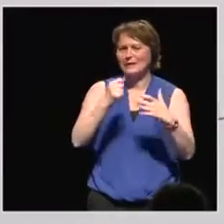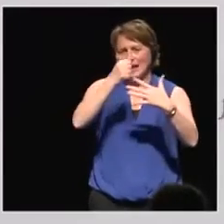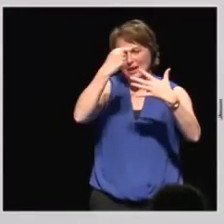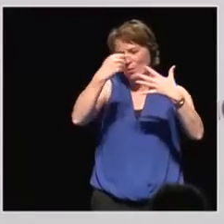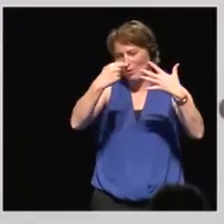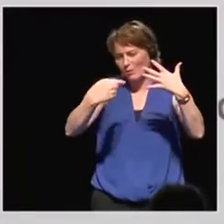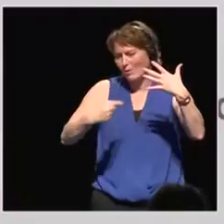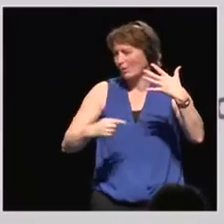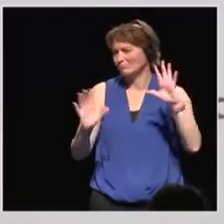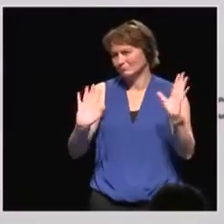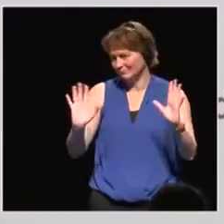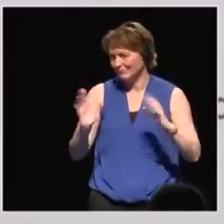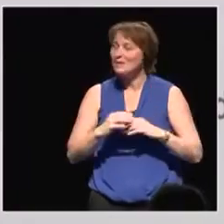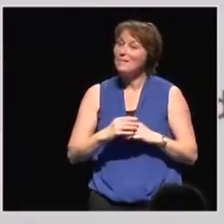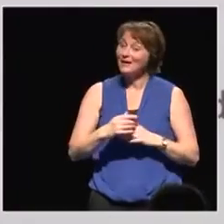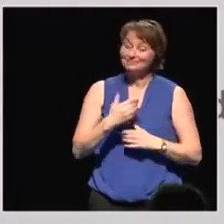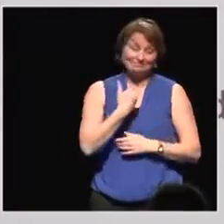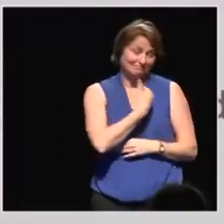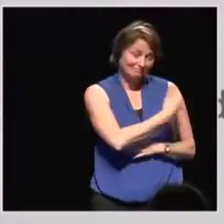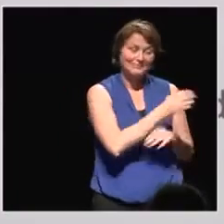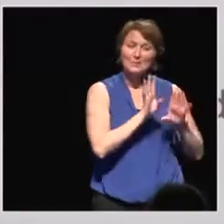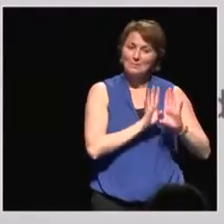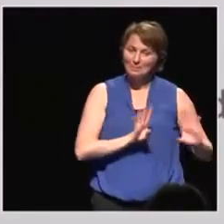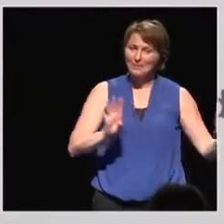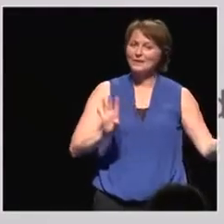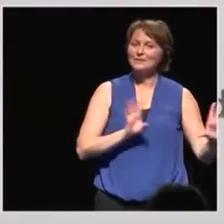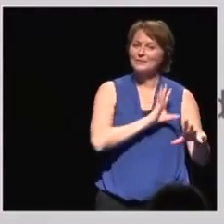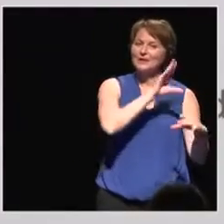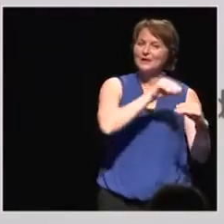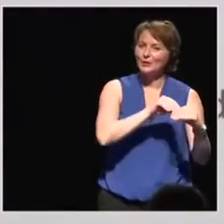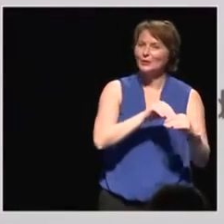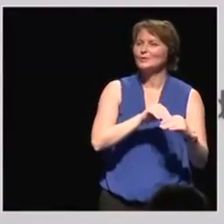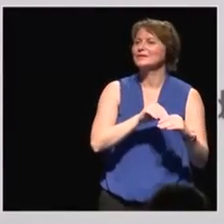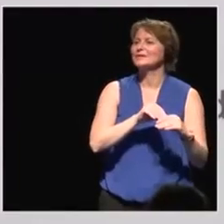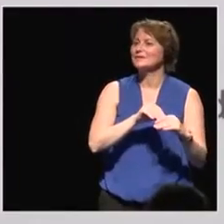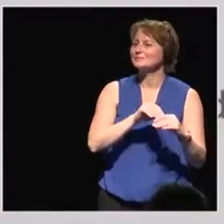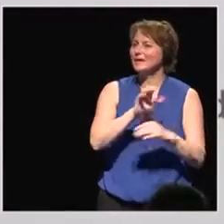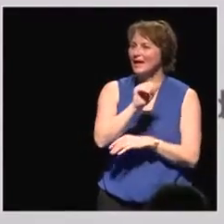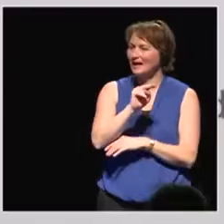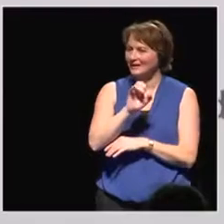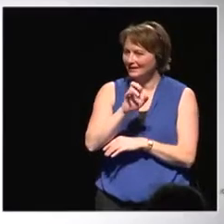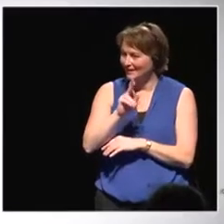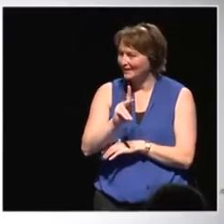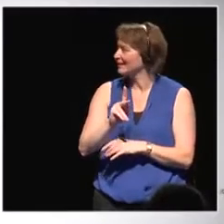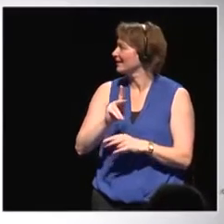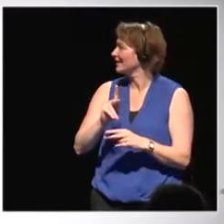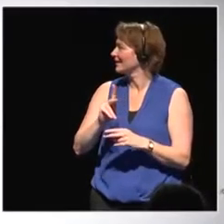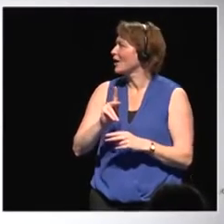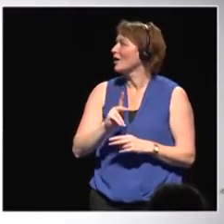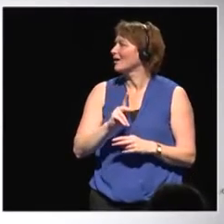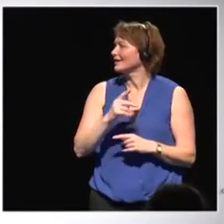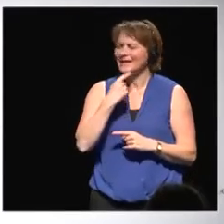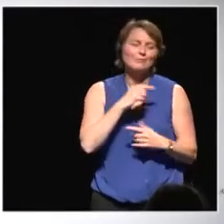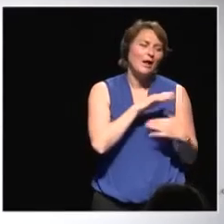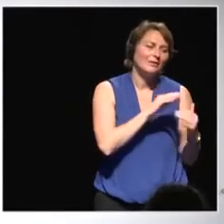them one by one. But, of course, the speakers, including Annick and, I'm going to say all of them. Okay, no.